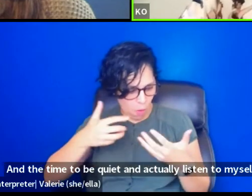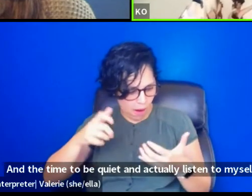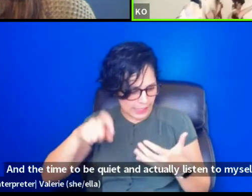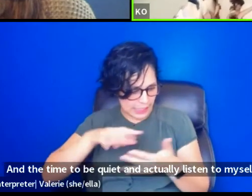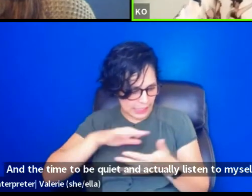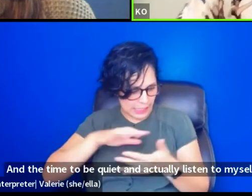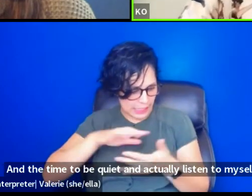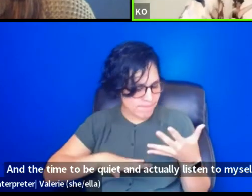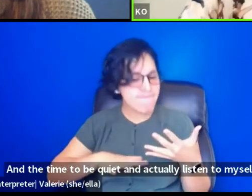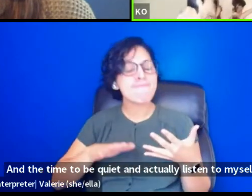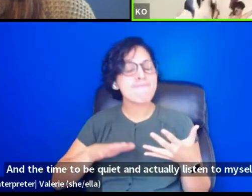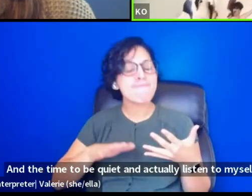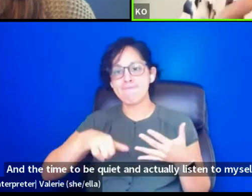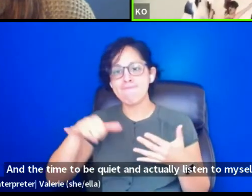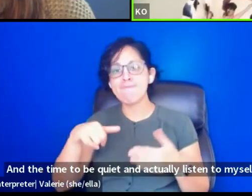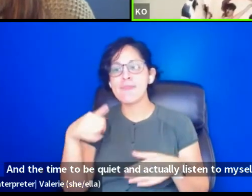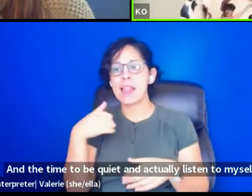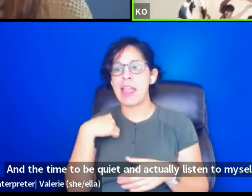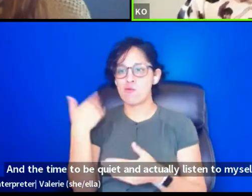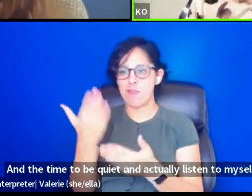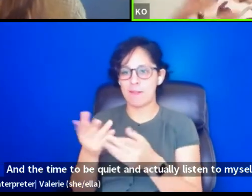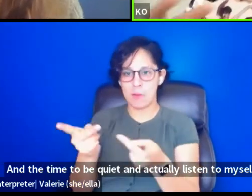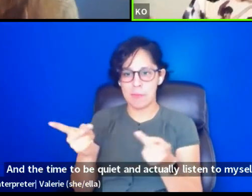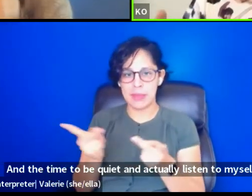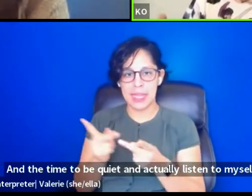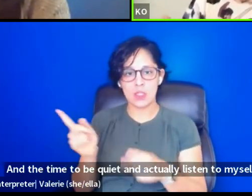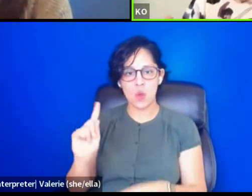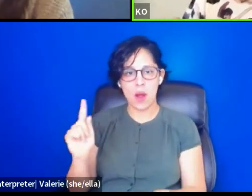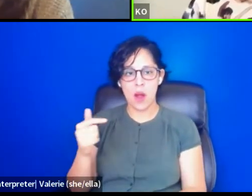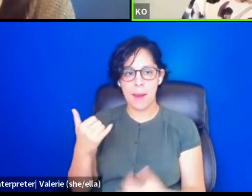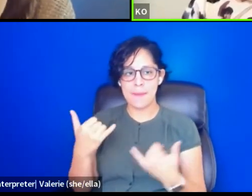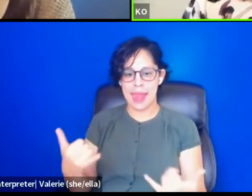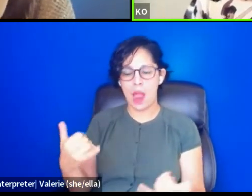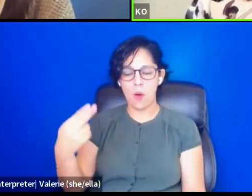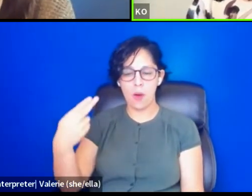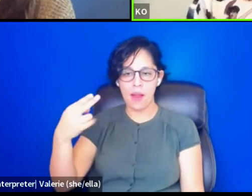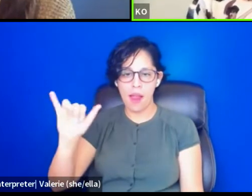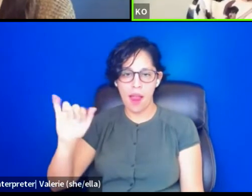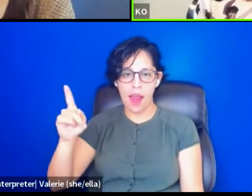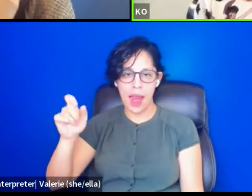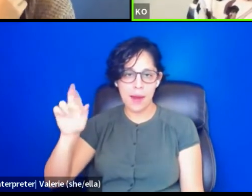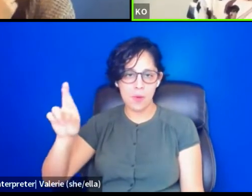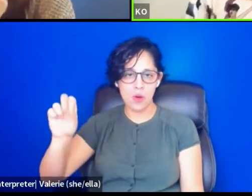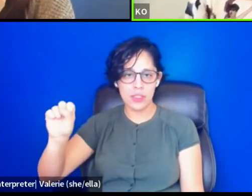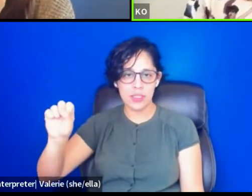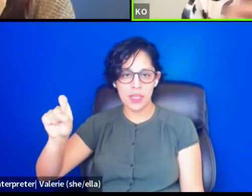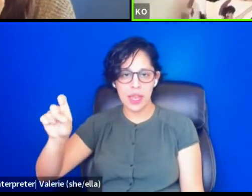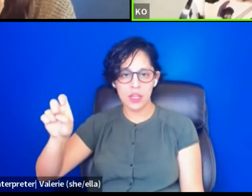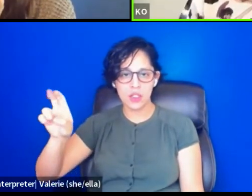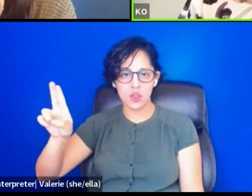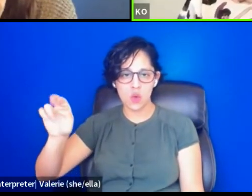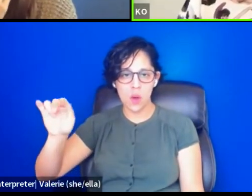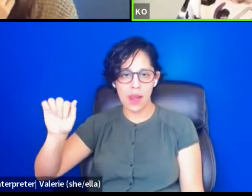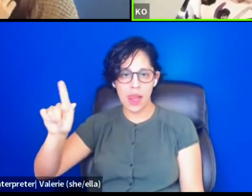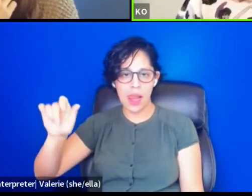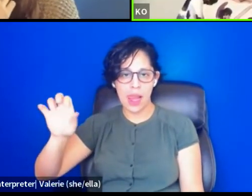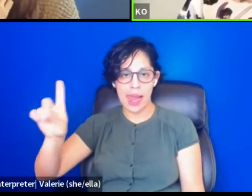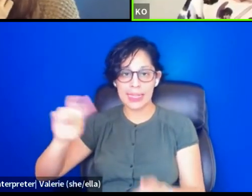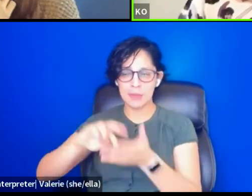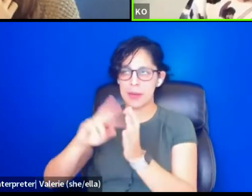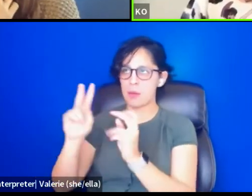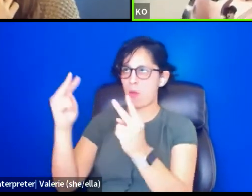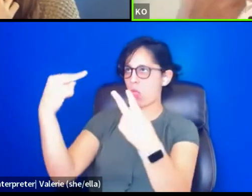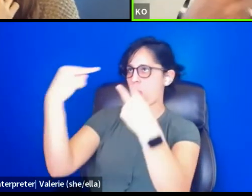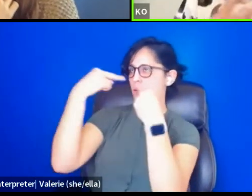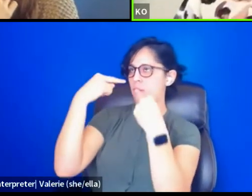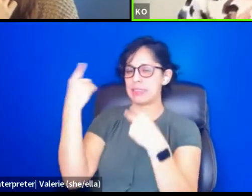hyper-sexualized in almost every position that I was in. Then, you know, thus reaffirming sort of the,